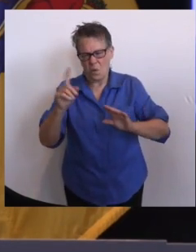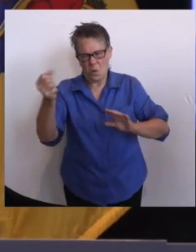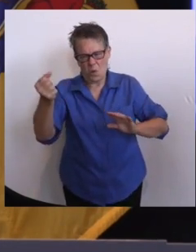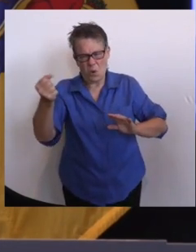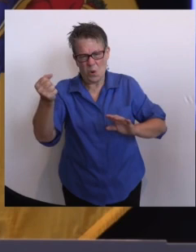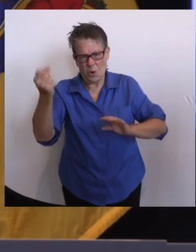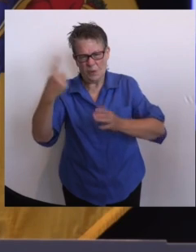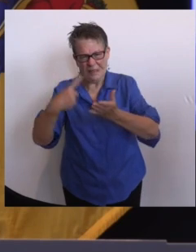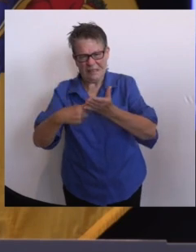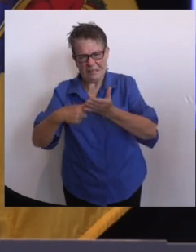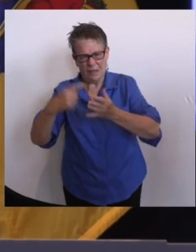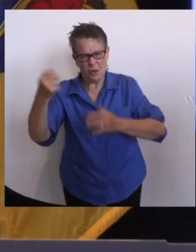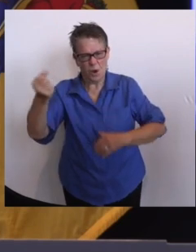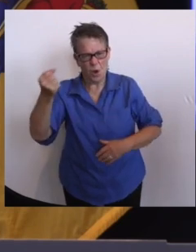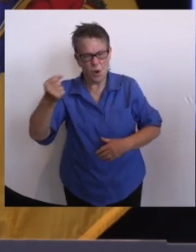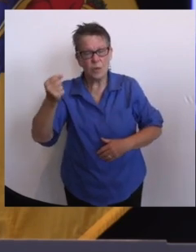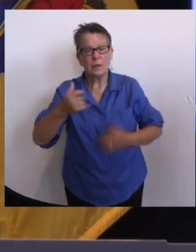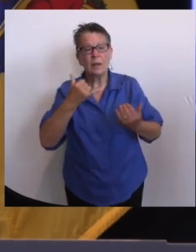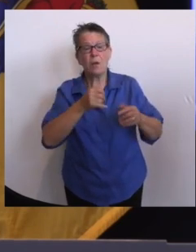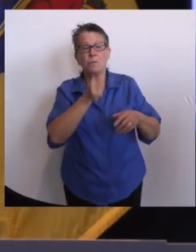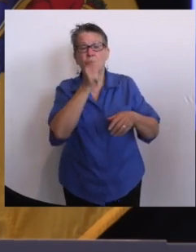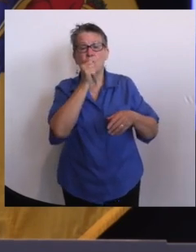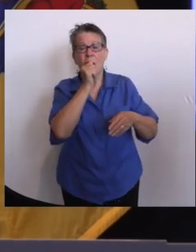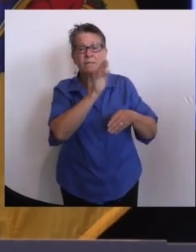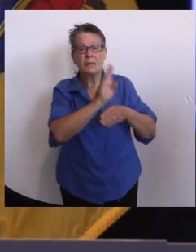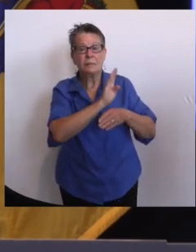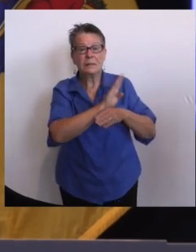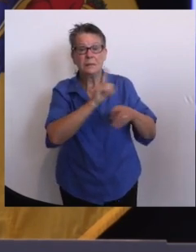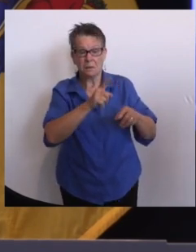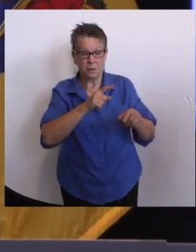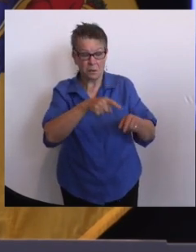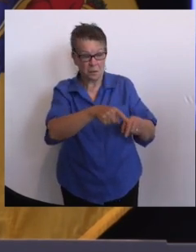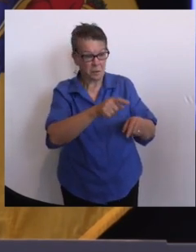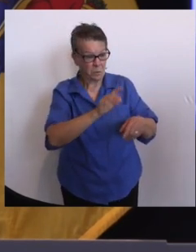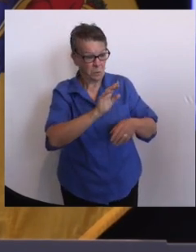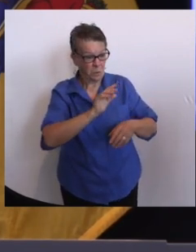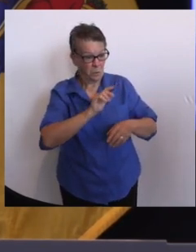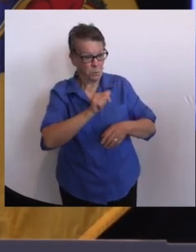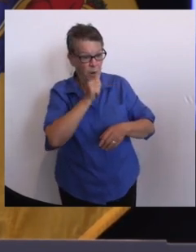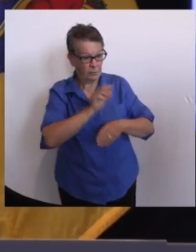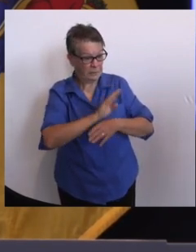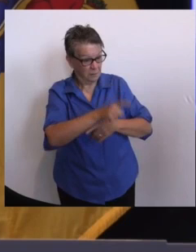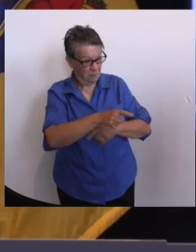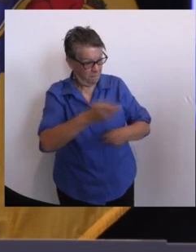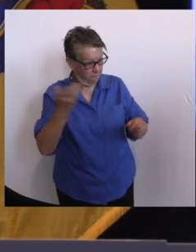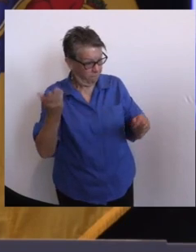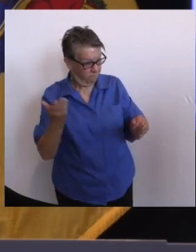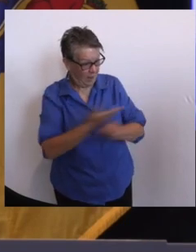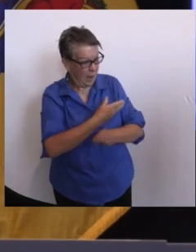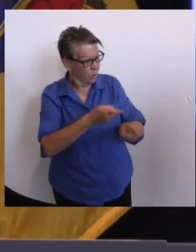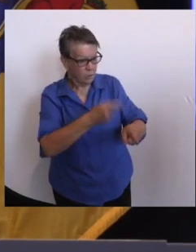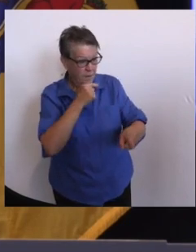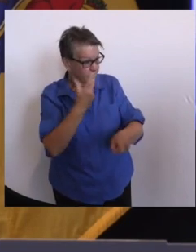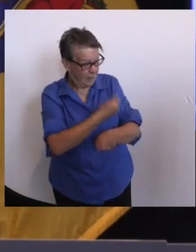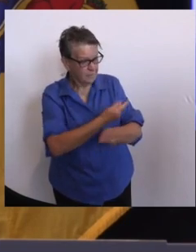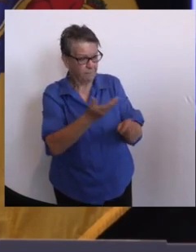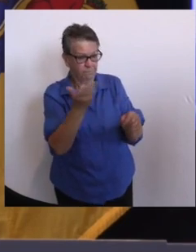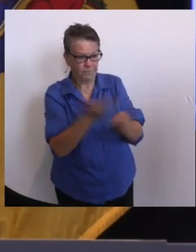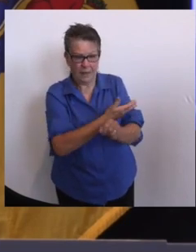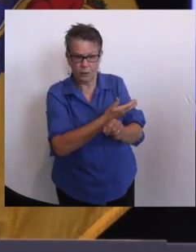terminates someone. Um, as I understand Paramel, the presidents, although we're still waiting for the OSHA